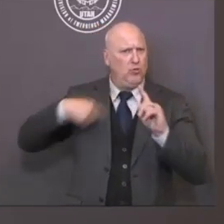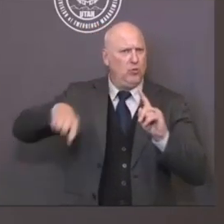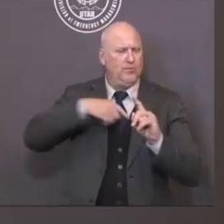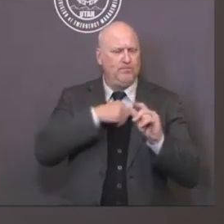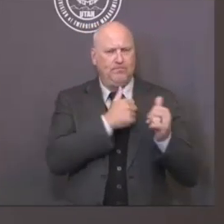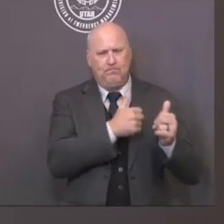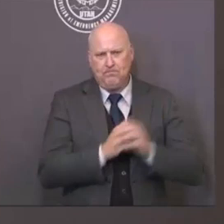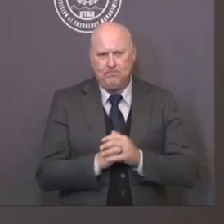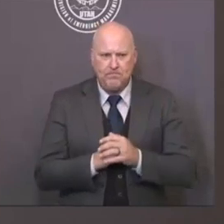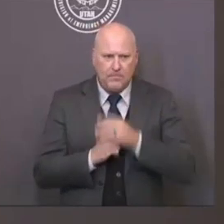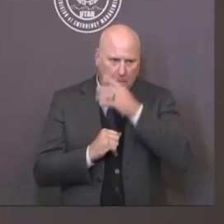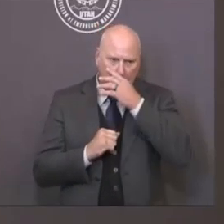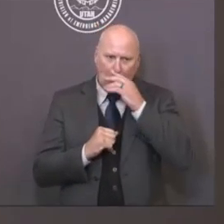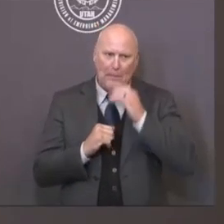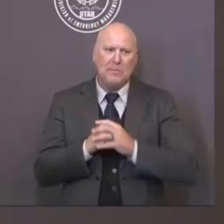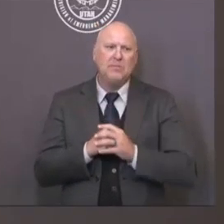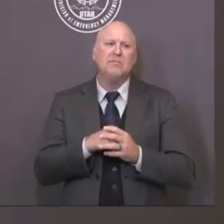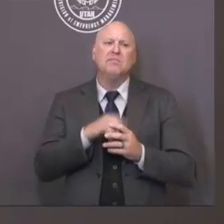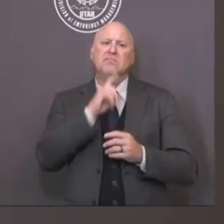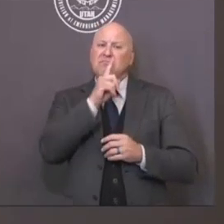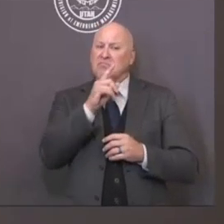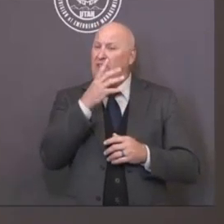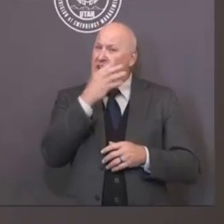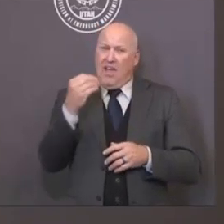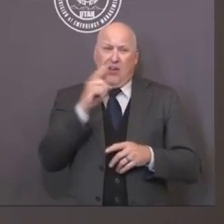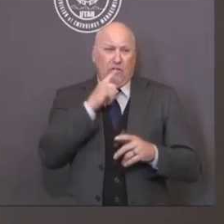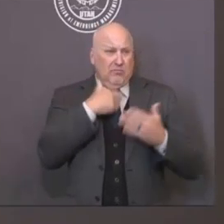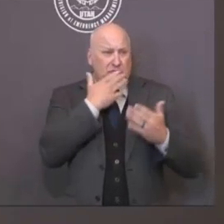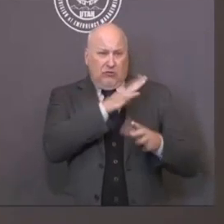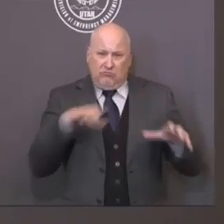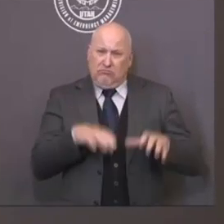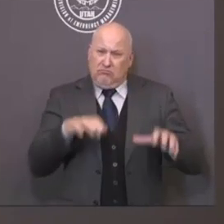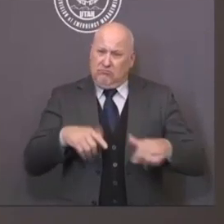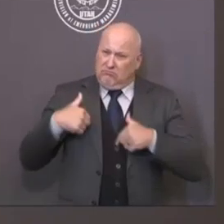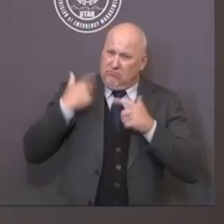number of months and help us guide us through this challenging time.